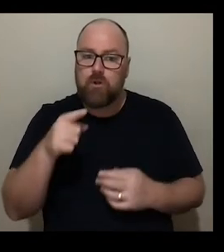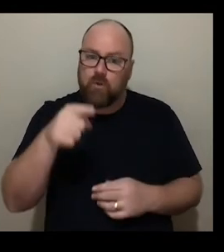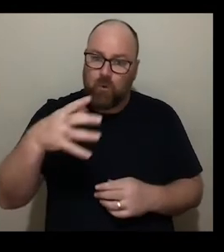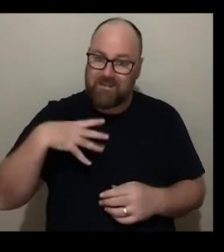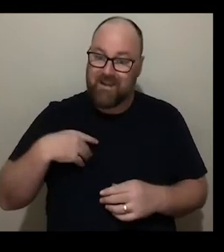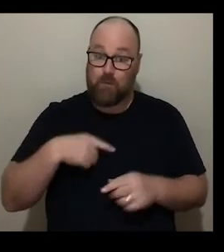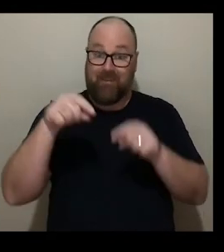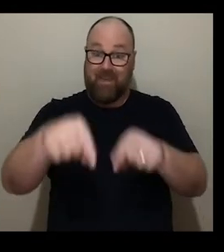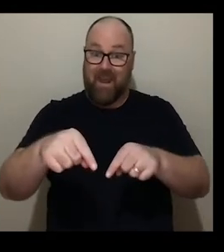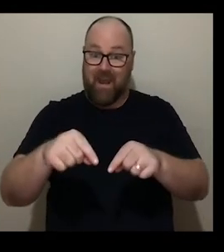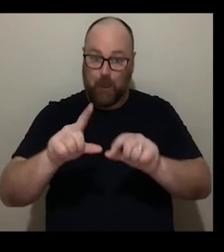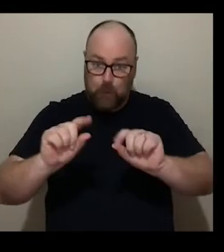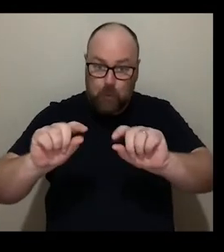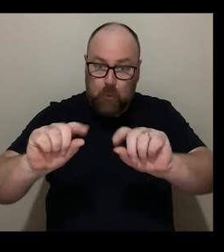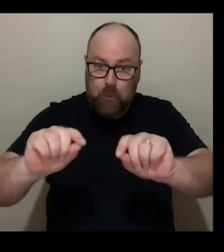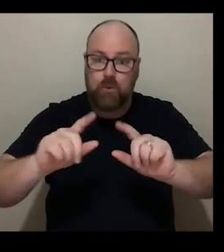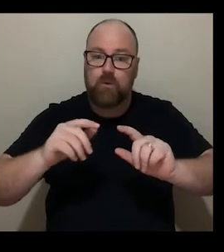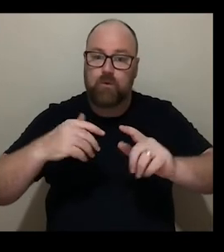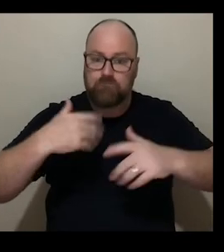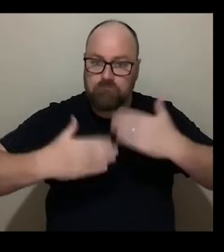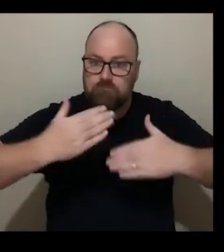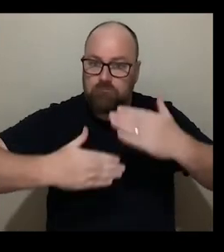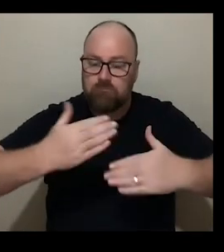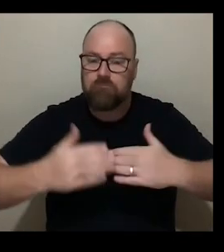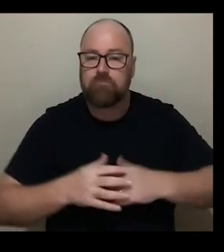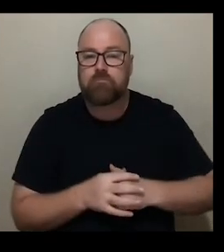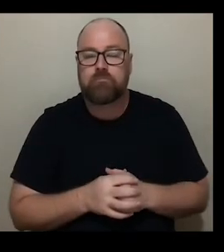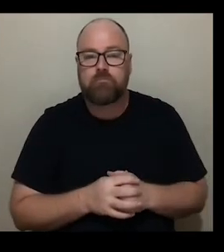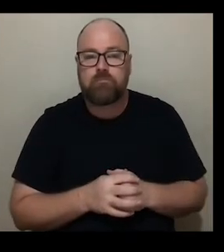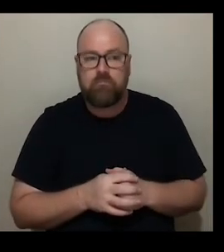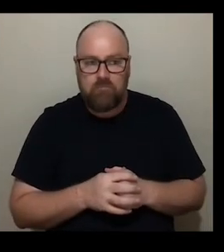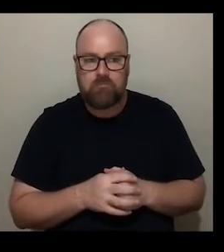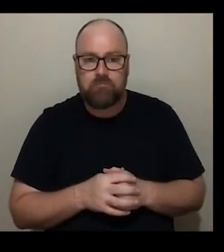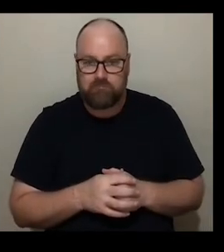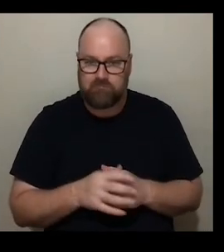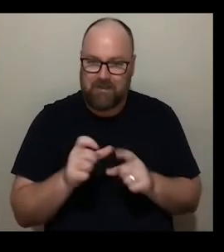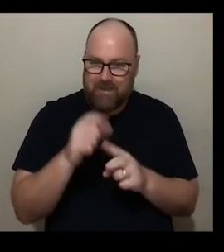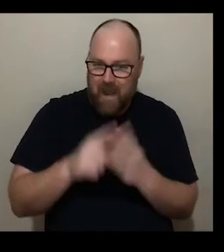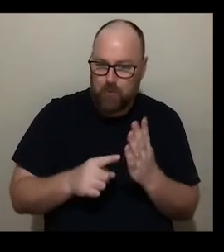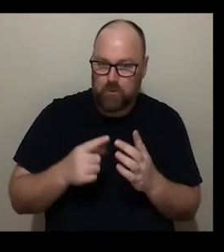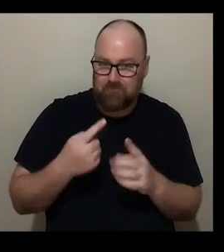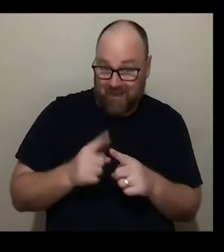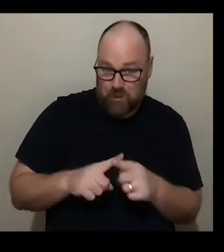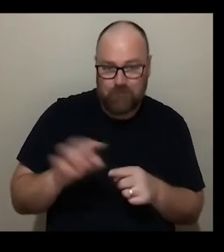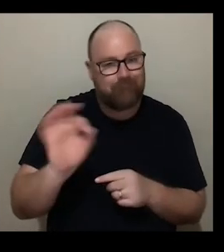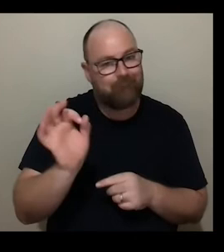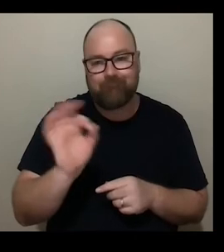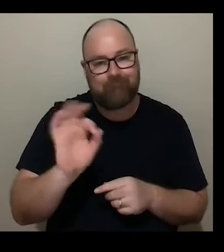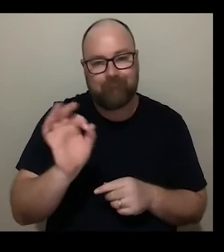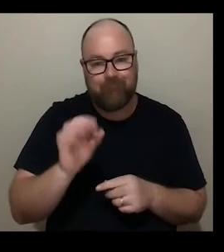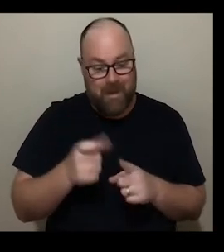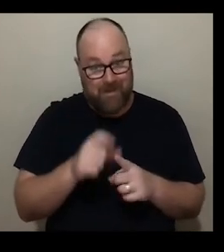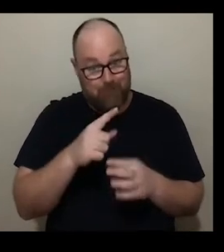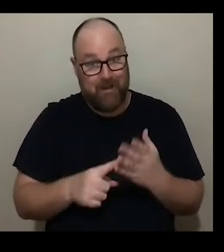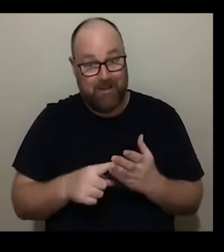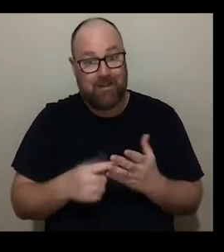in such a way that we can we can do what's necessary you know being disabled isn't the excuse in fact it's the